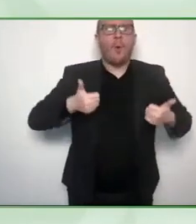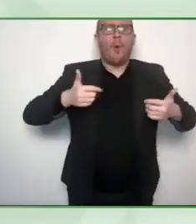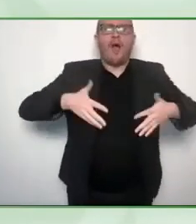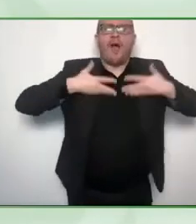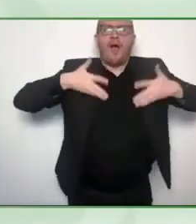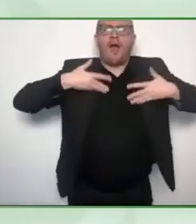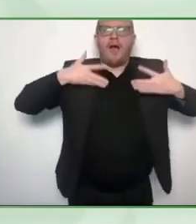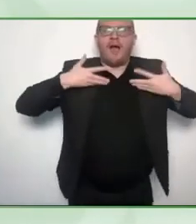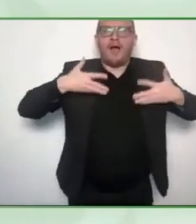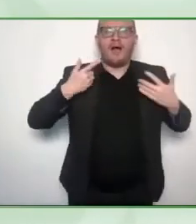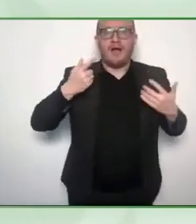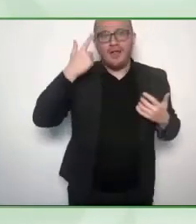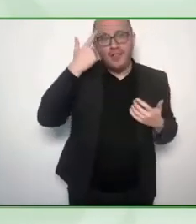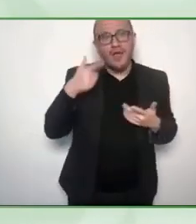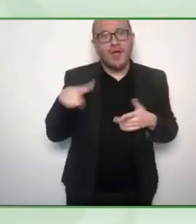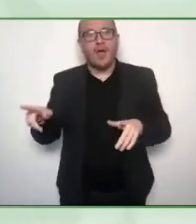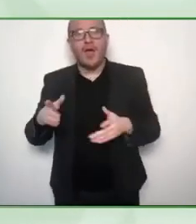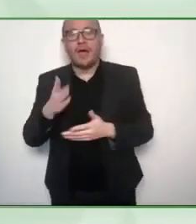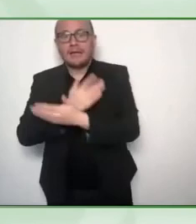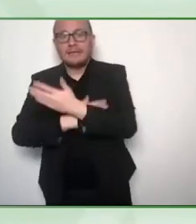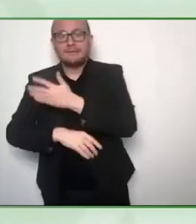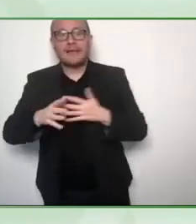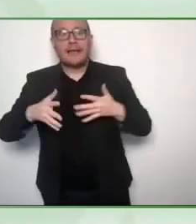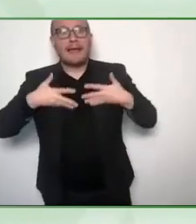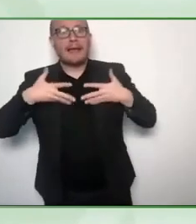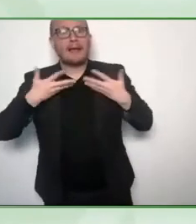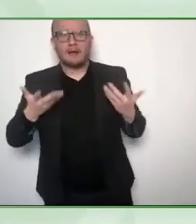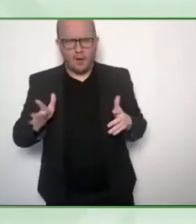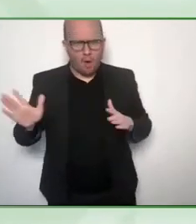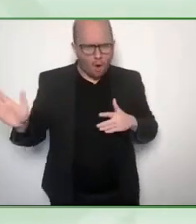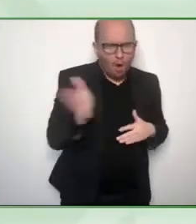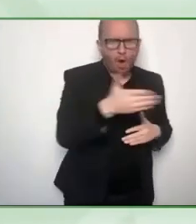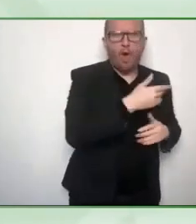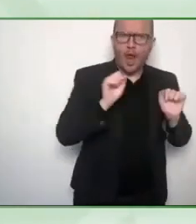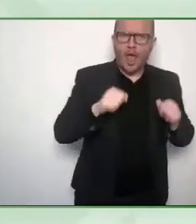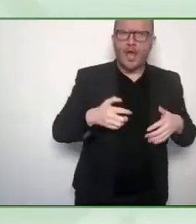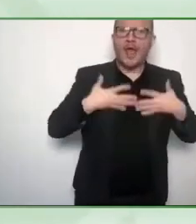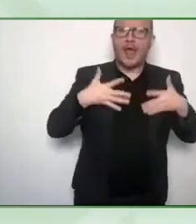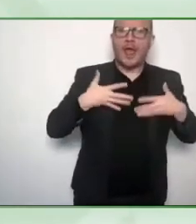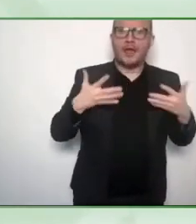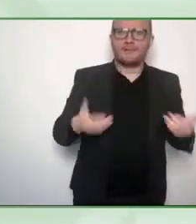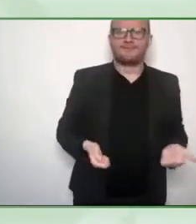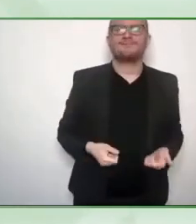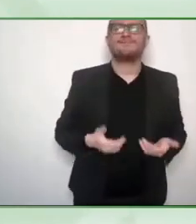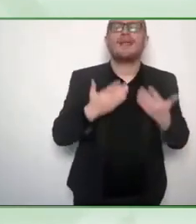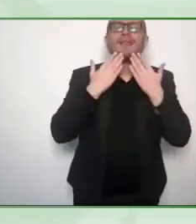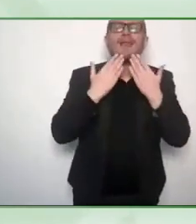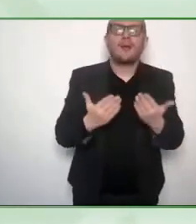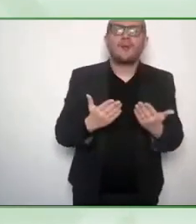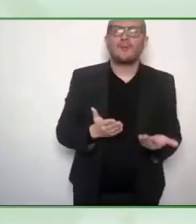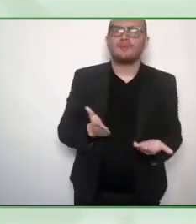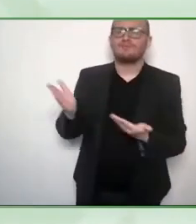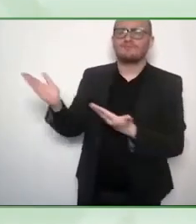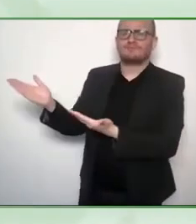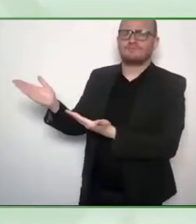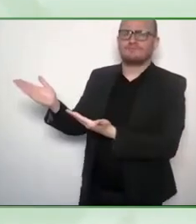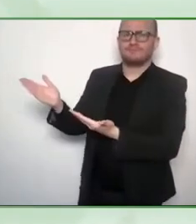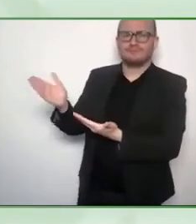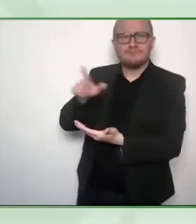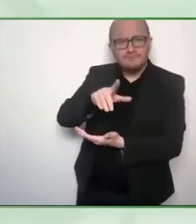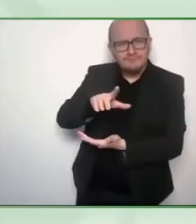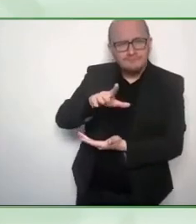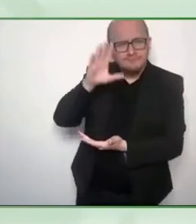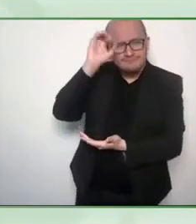disabilities. That is the goal. Oh, thank you, Neha. Now, I'm going to hand over here to our one. Do you remember the beautiful